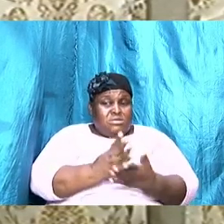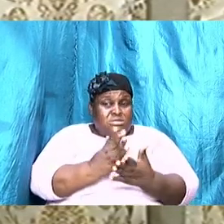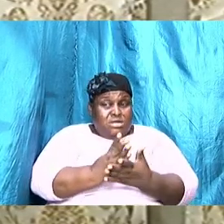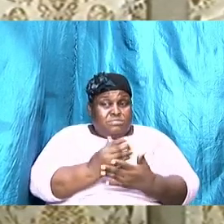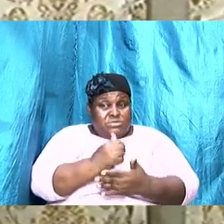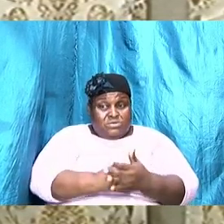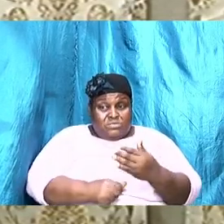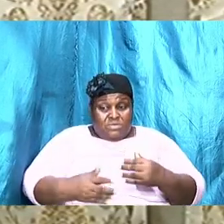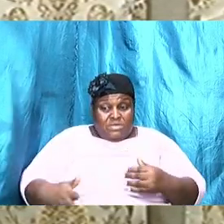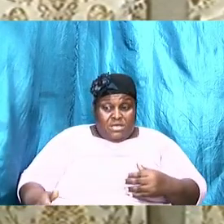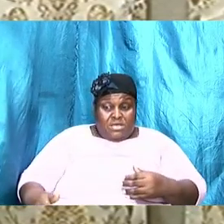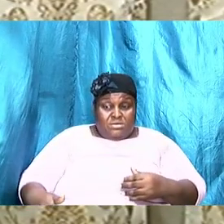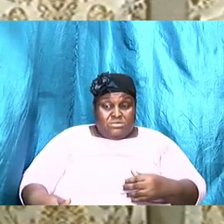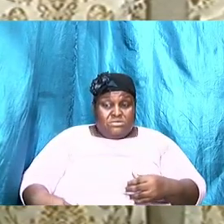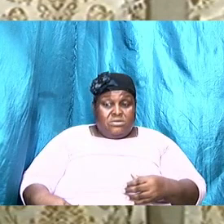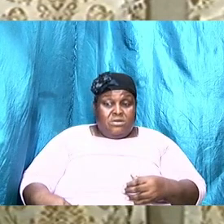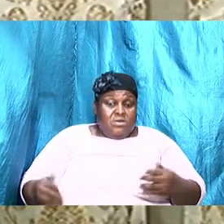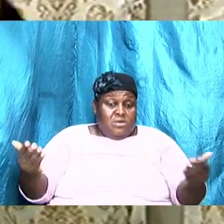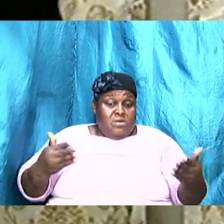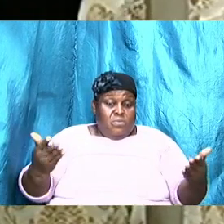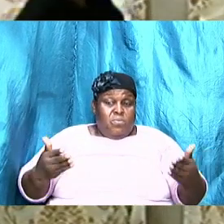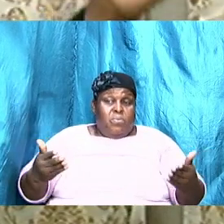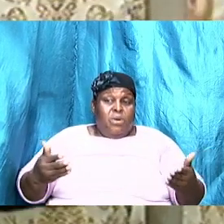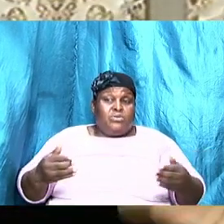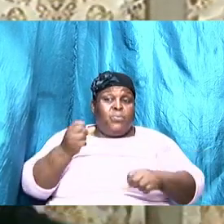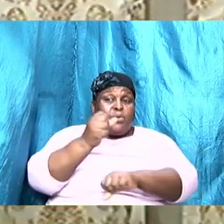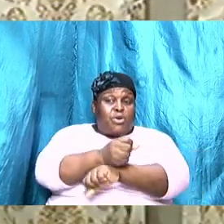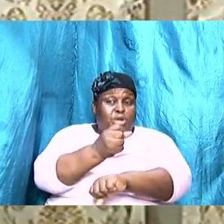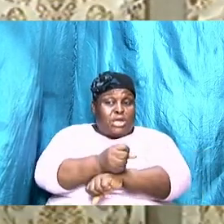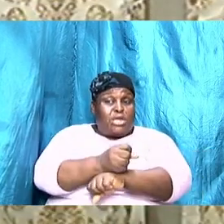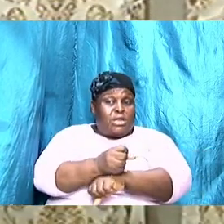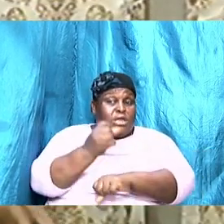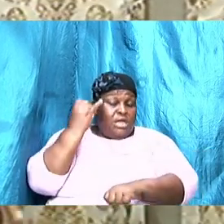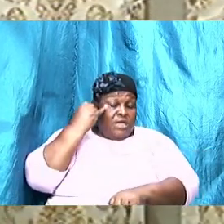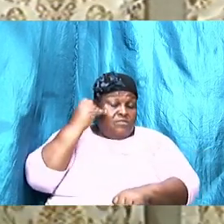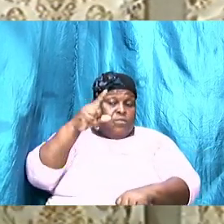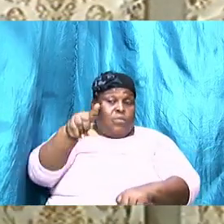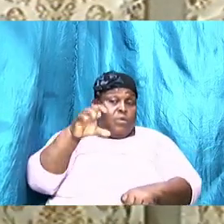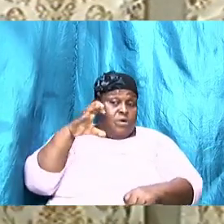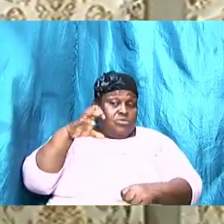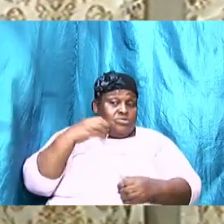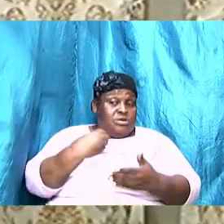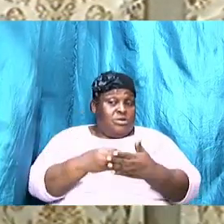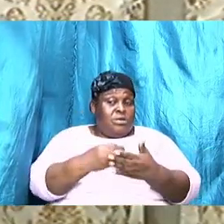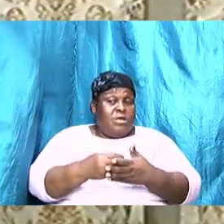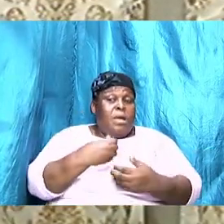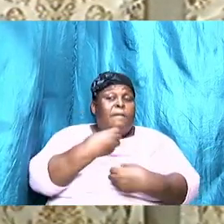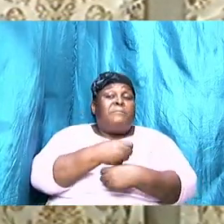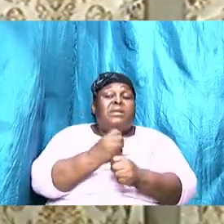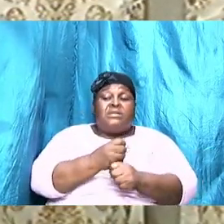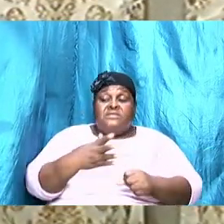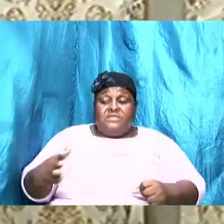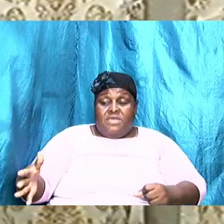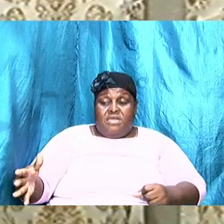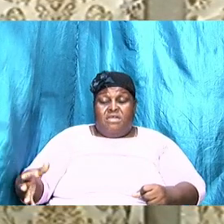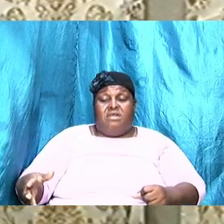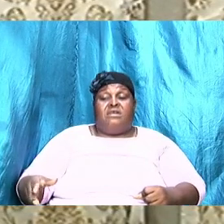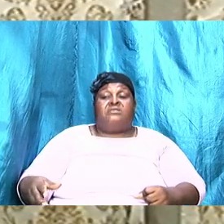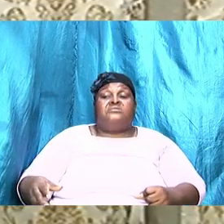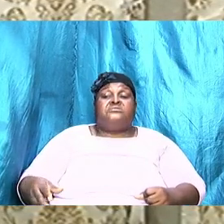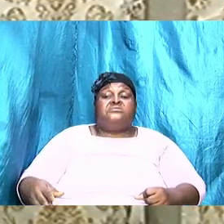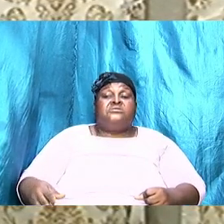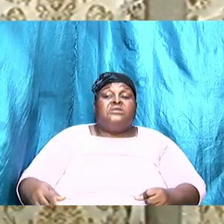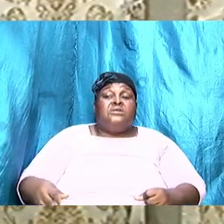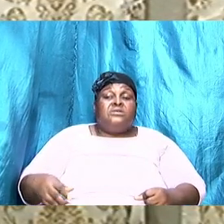so that what we are earning if it's $100 then we will make the things that we want fall in